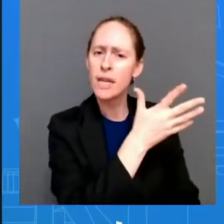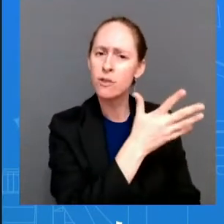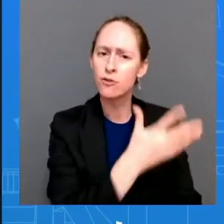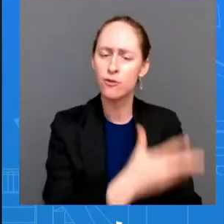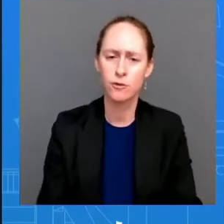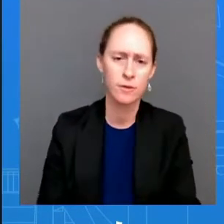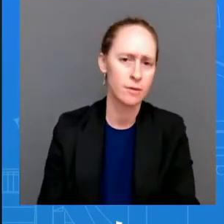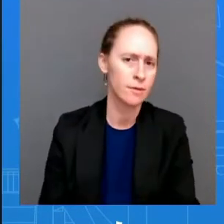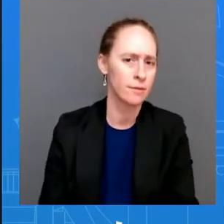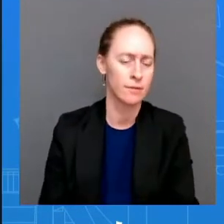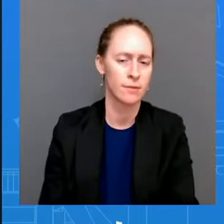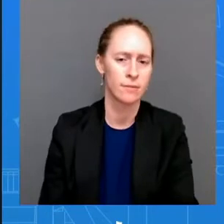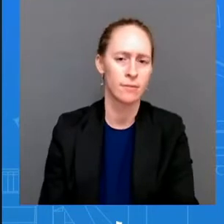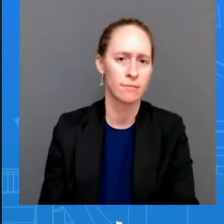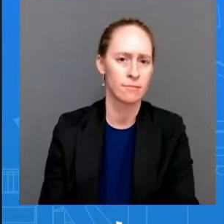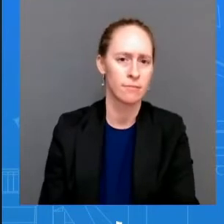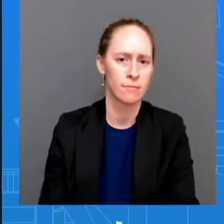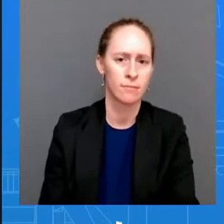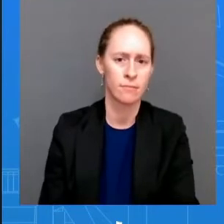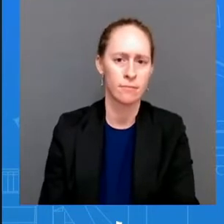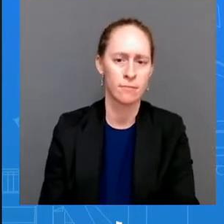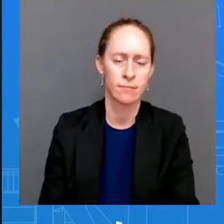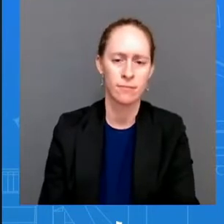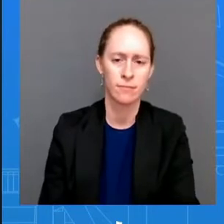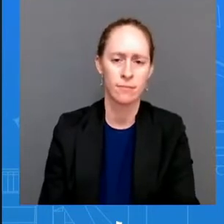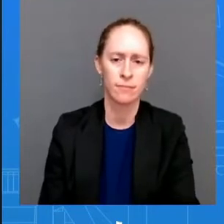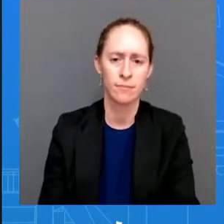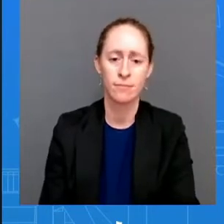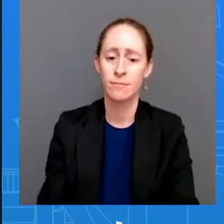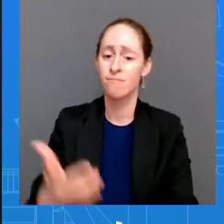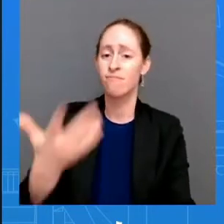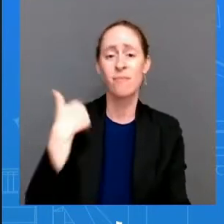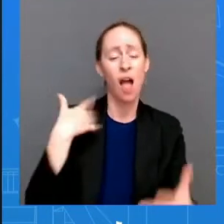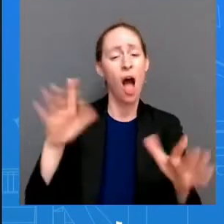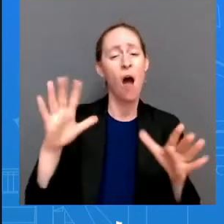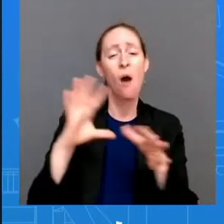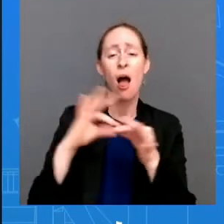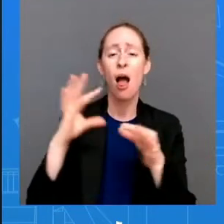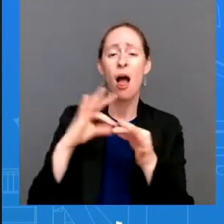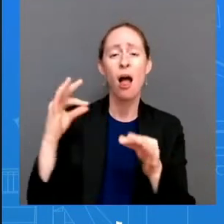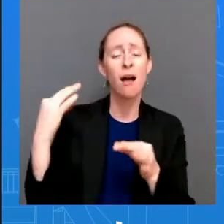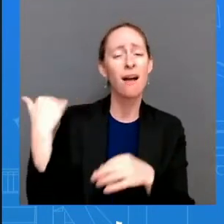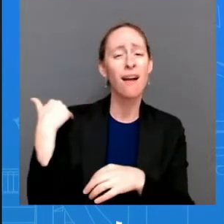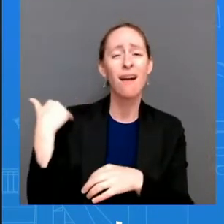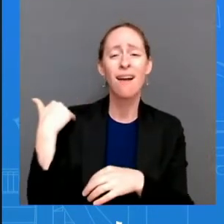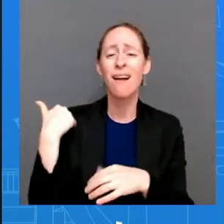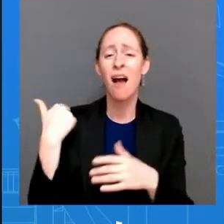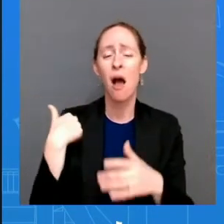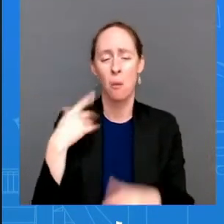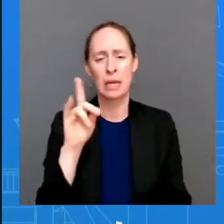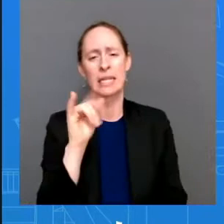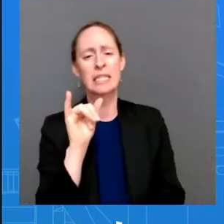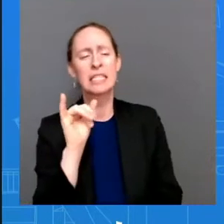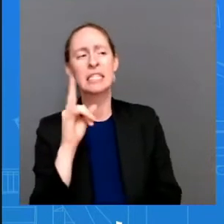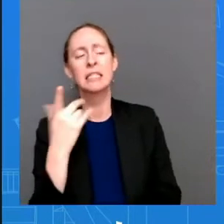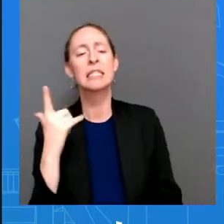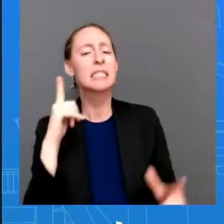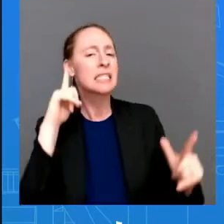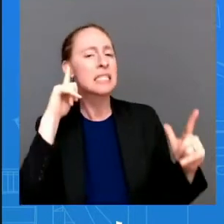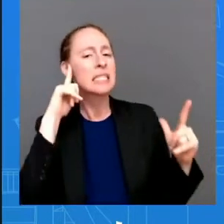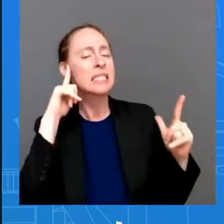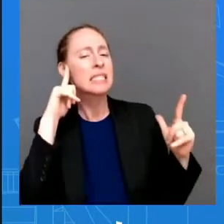many days ago we said that we we we knew this was going to happen we knew china was going to behave in this way